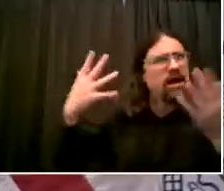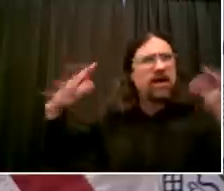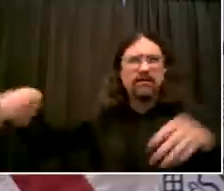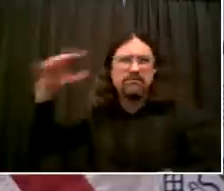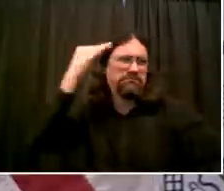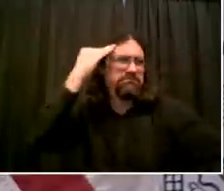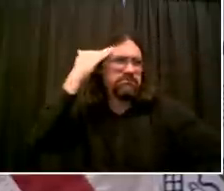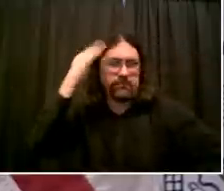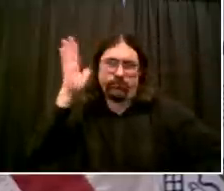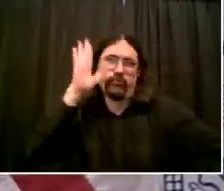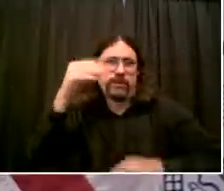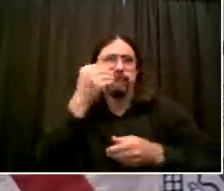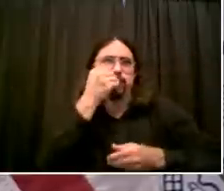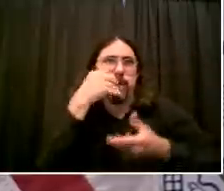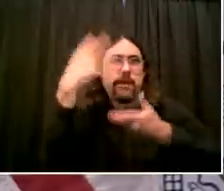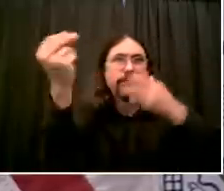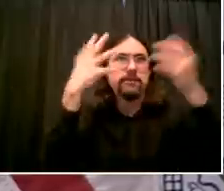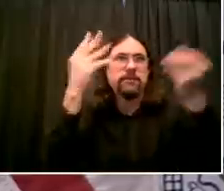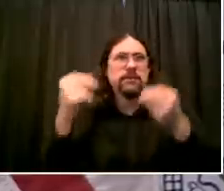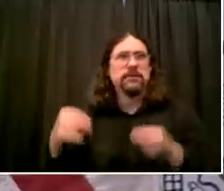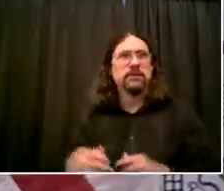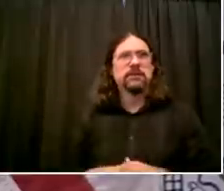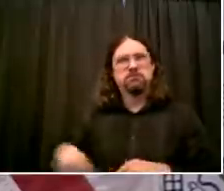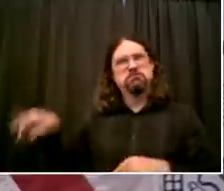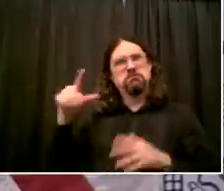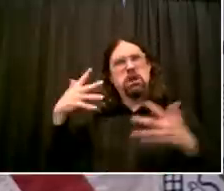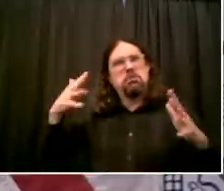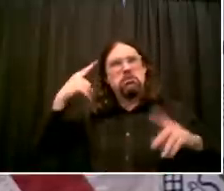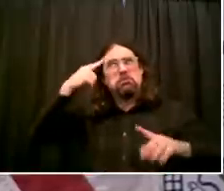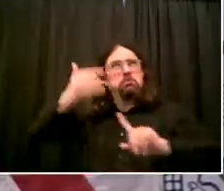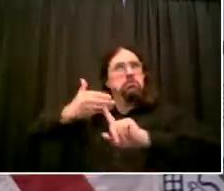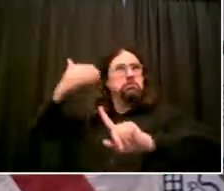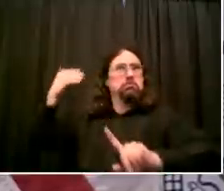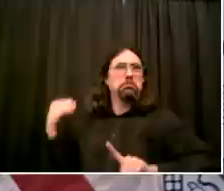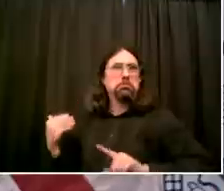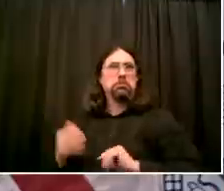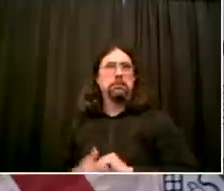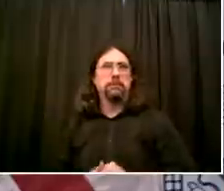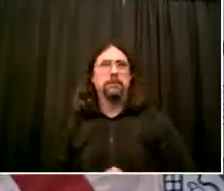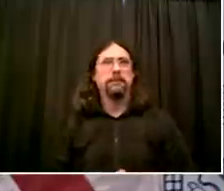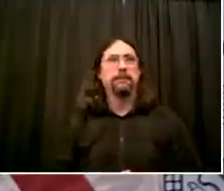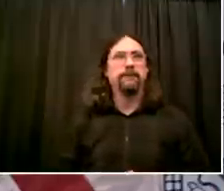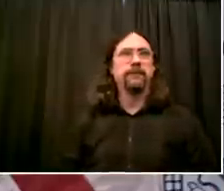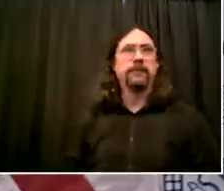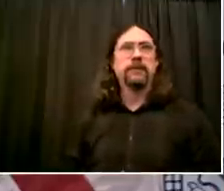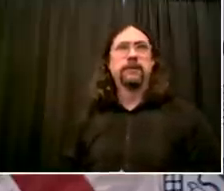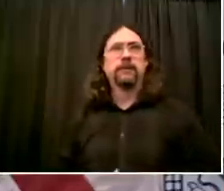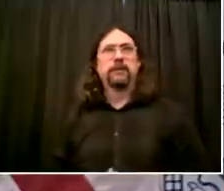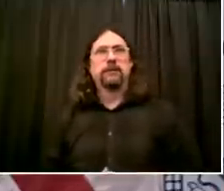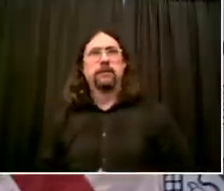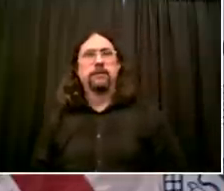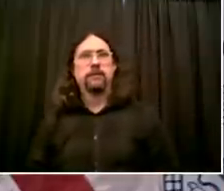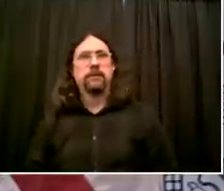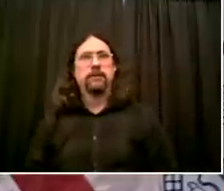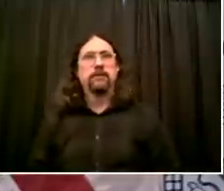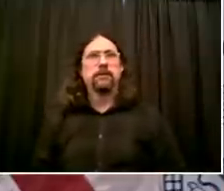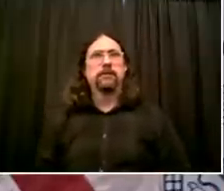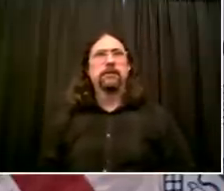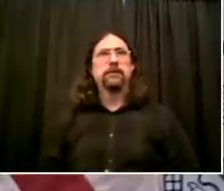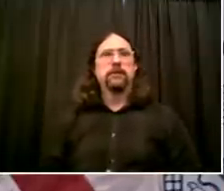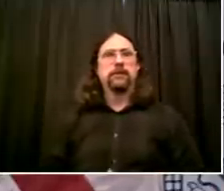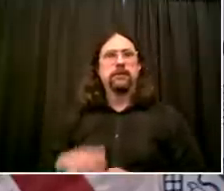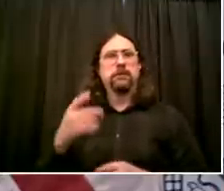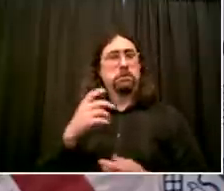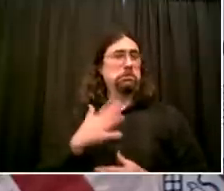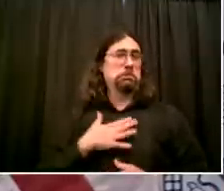I think a lot of them will use the furniture they already have, but there's no question in my mind they've seen it coming and they've been preparing, but